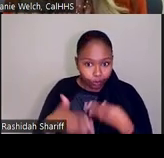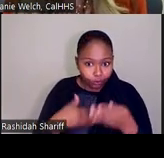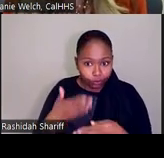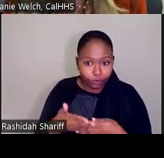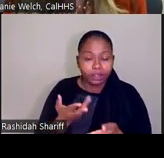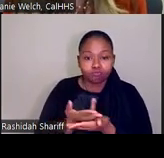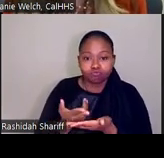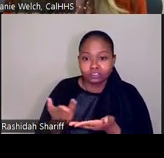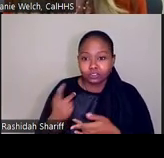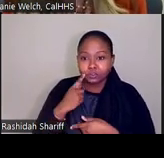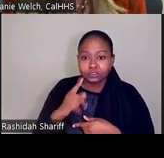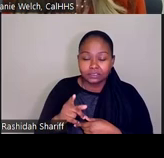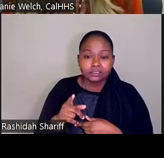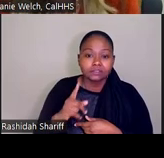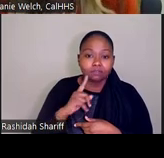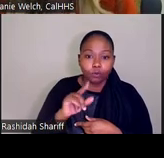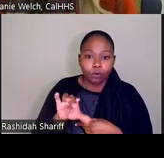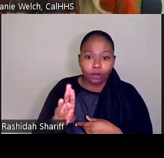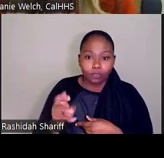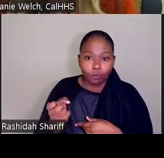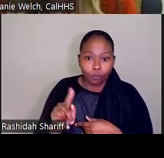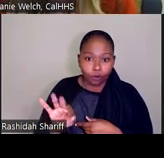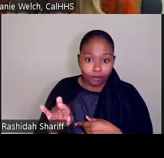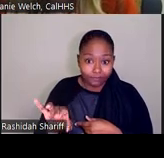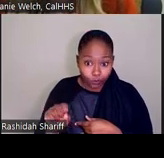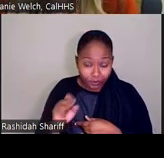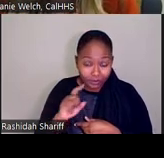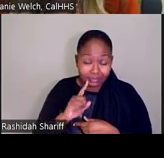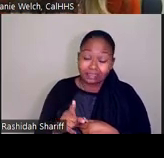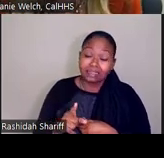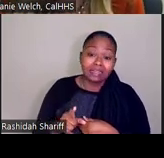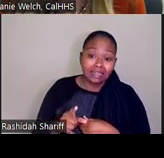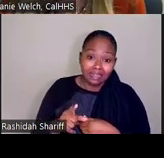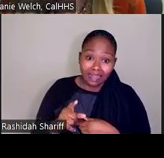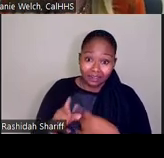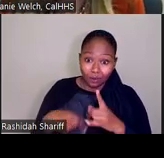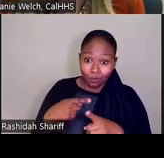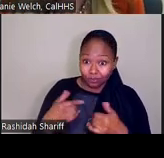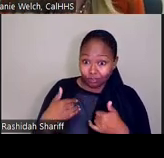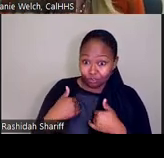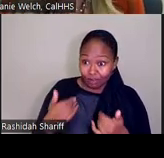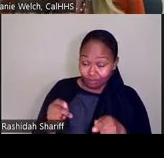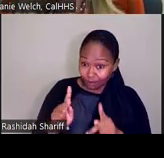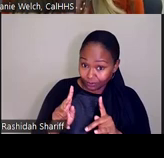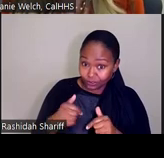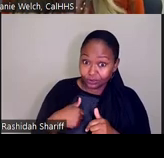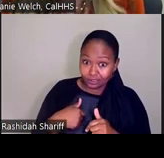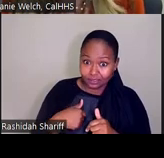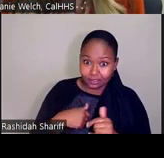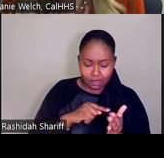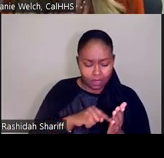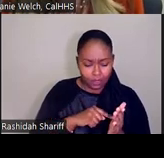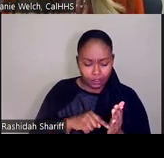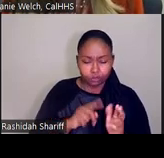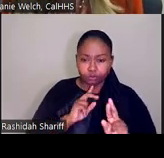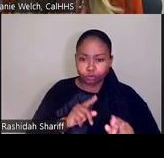uh, the workforce and really notably, and you will see in the, in, when you get a chance to dive into the details of the report, older adults